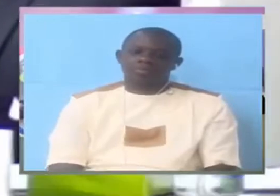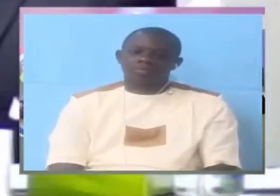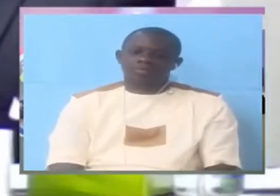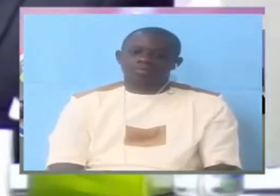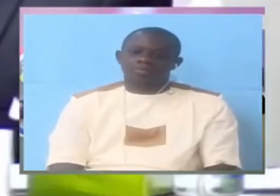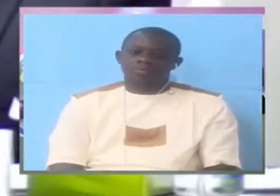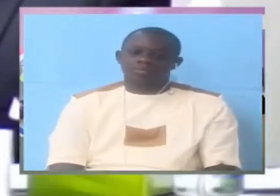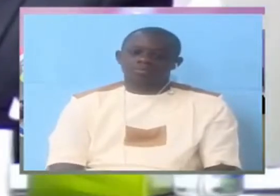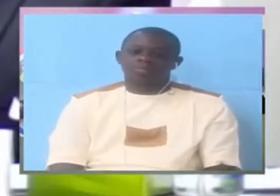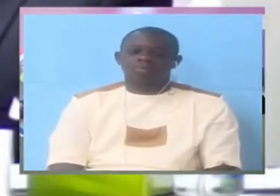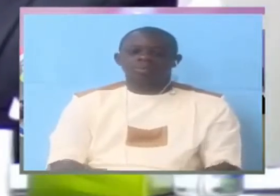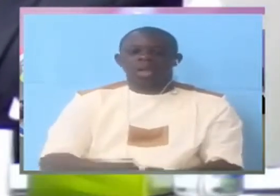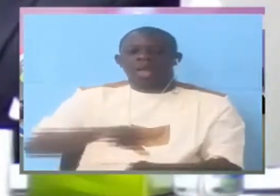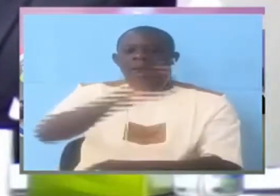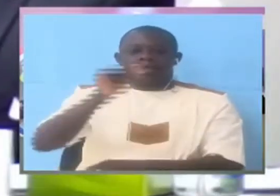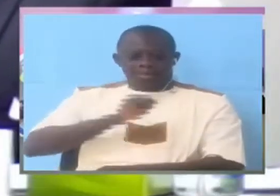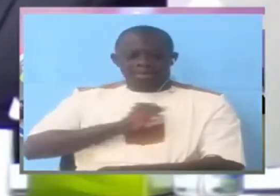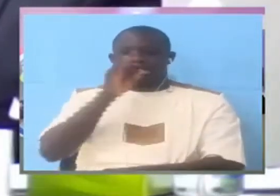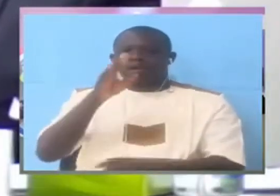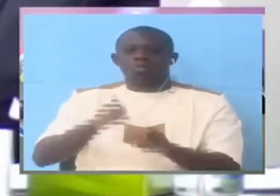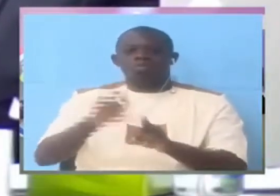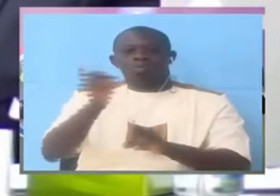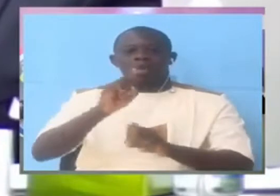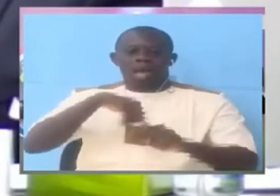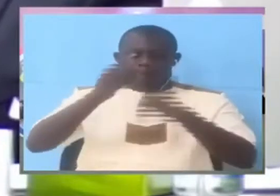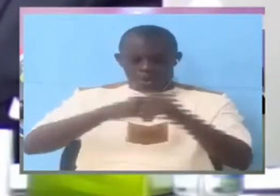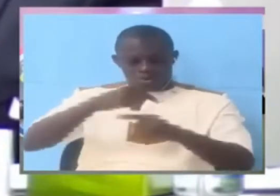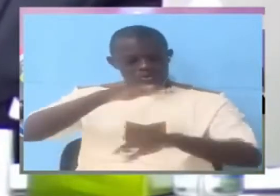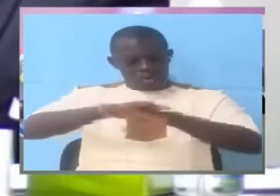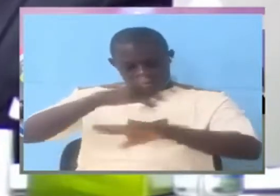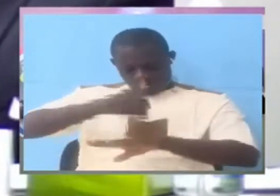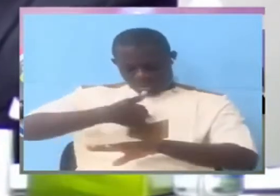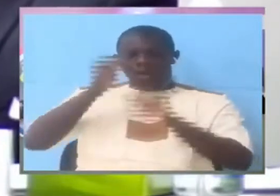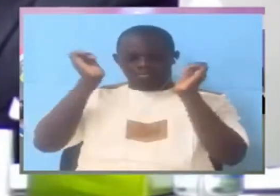And he says what concerns me is what I can say.